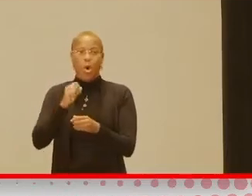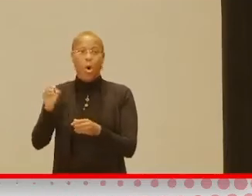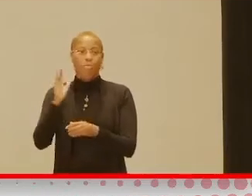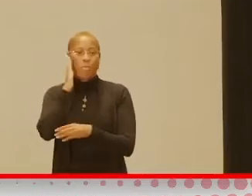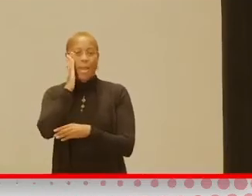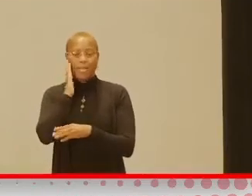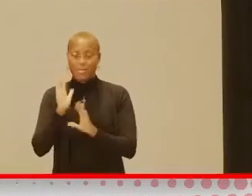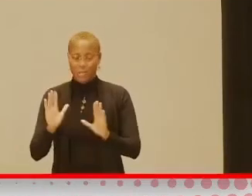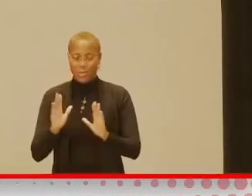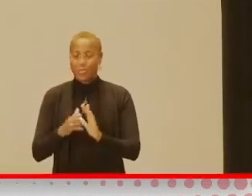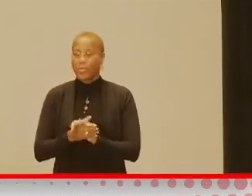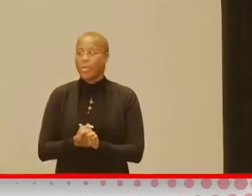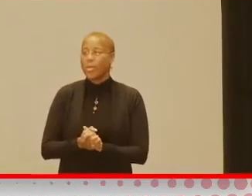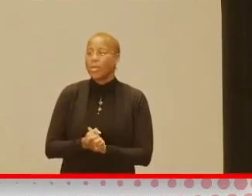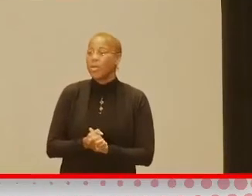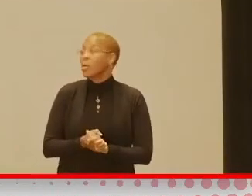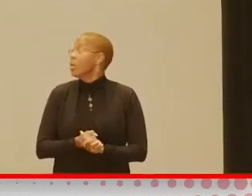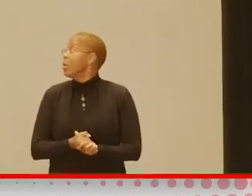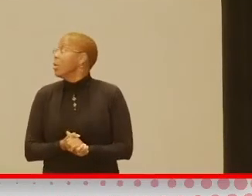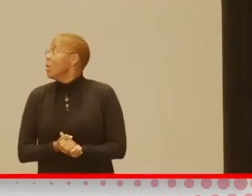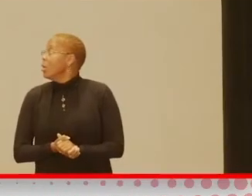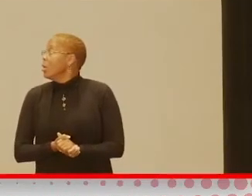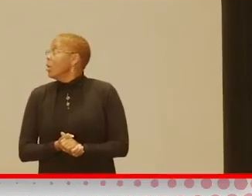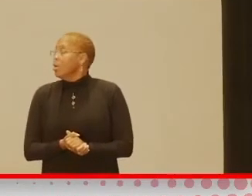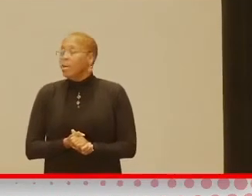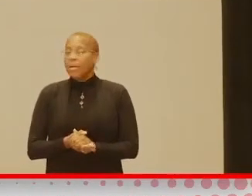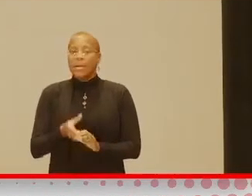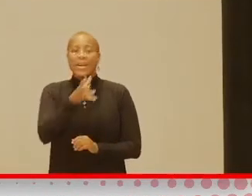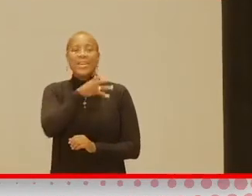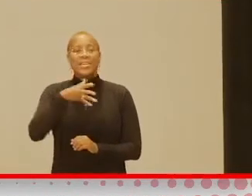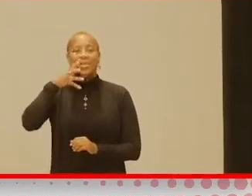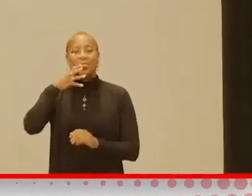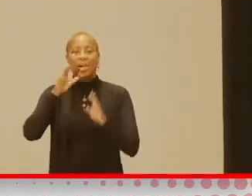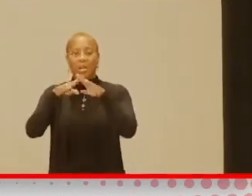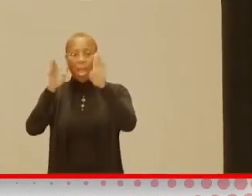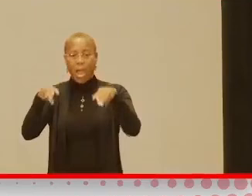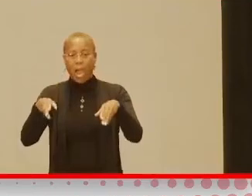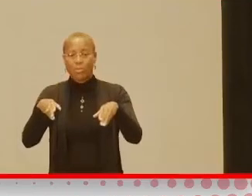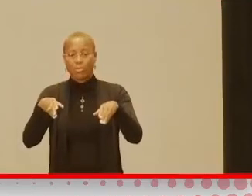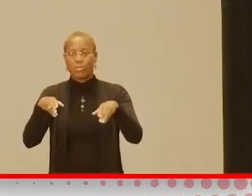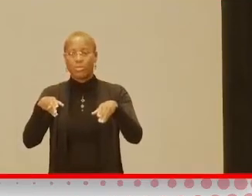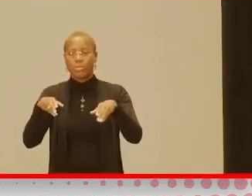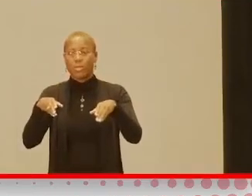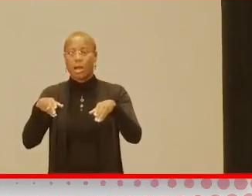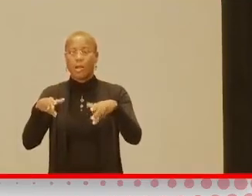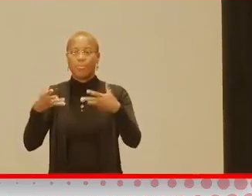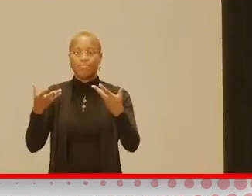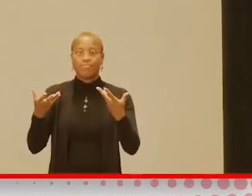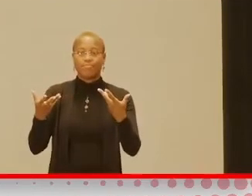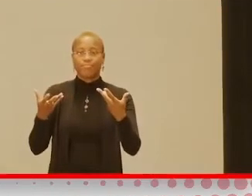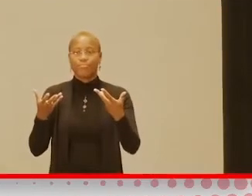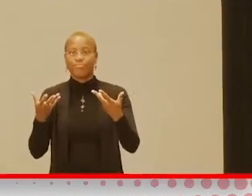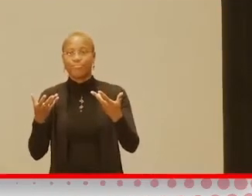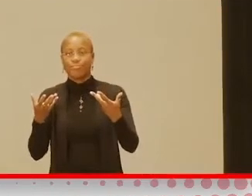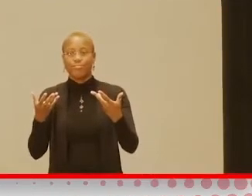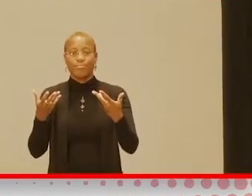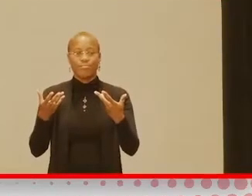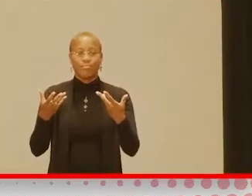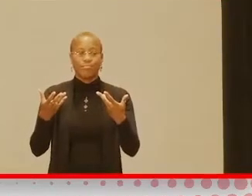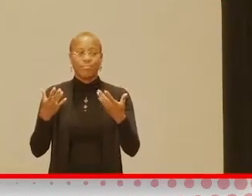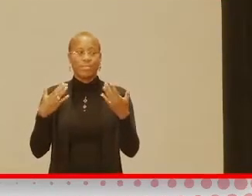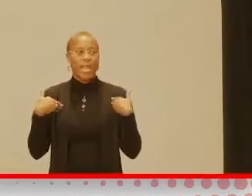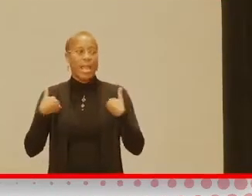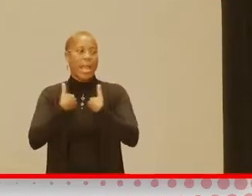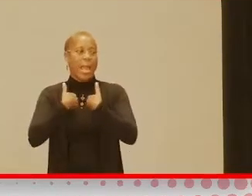And then don't forget, I mentioned the farmhouse earlier, you know, for, you know, animal